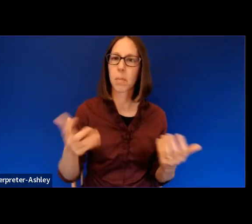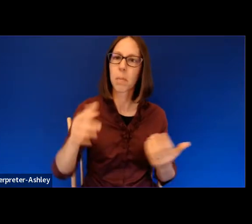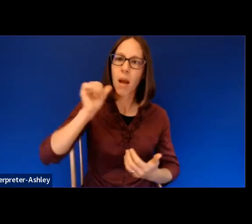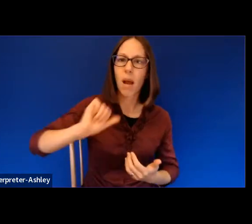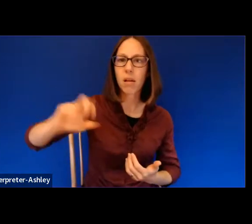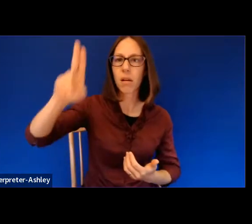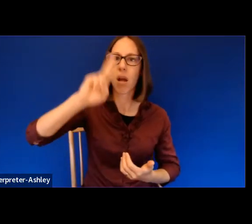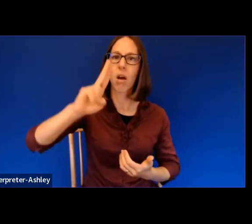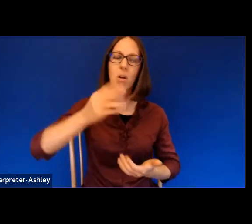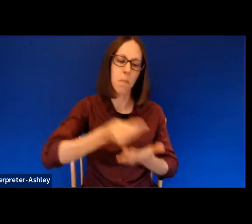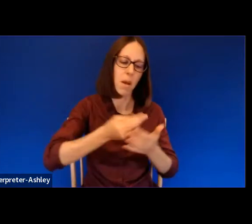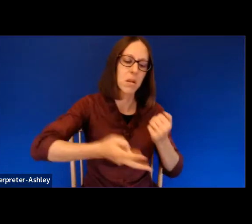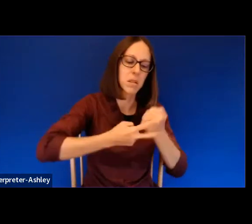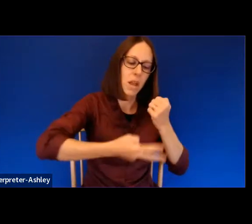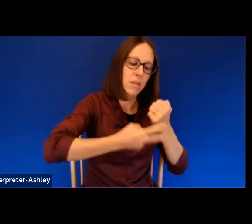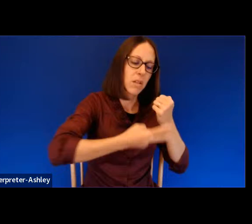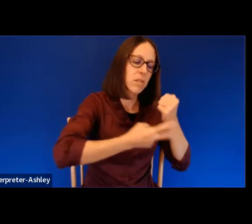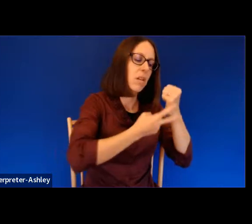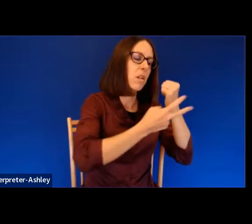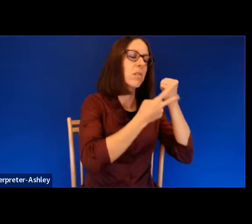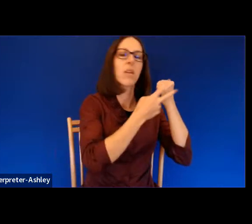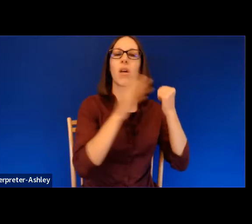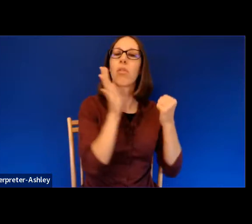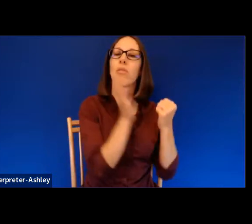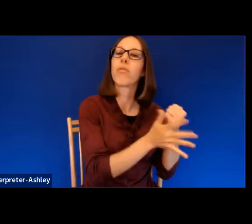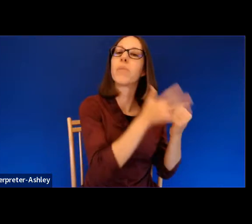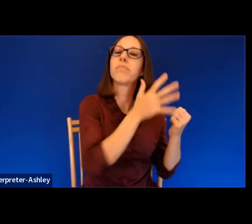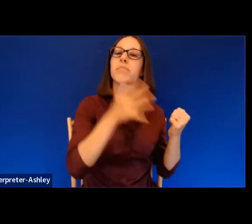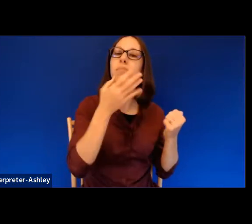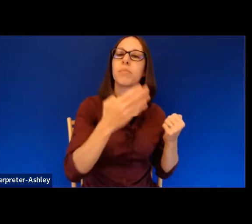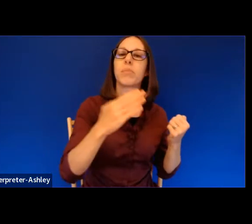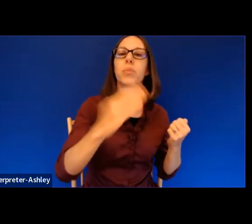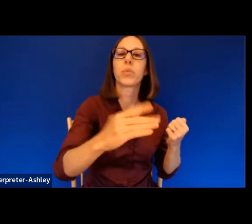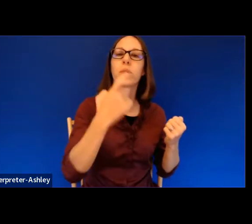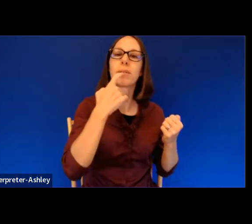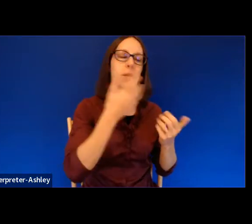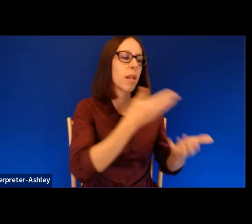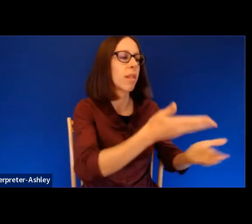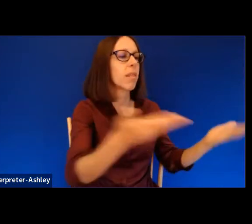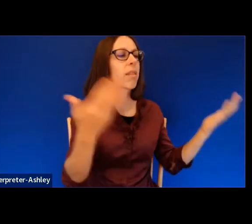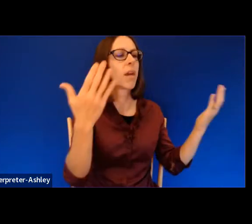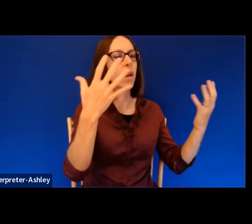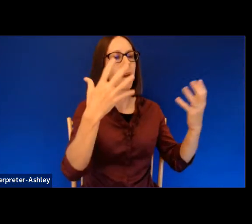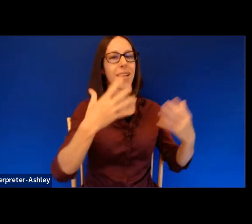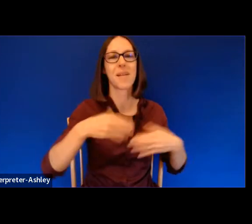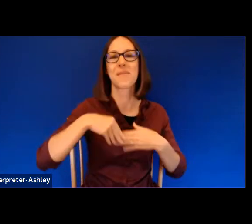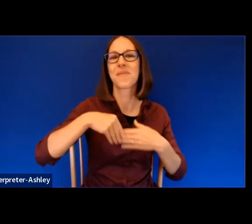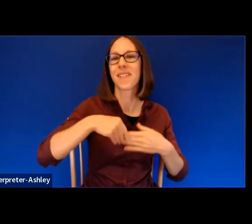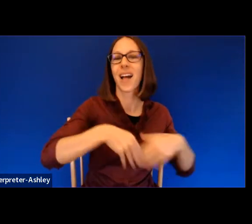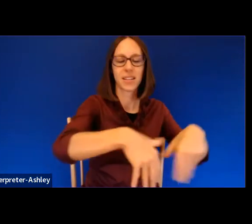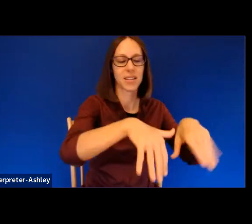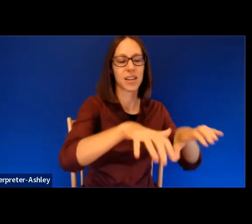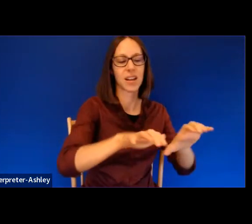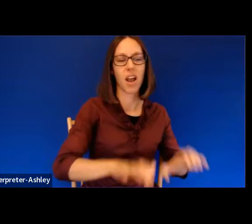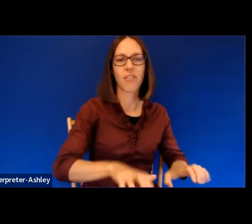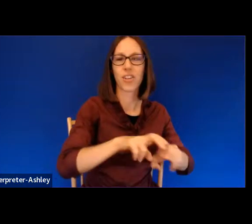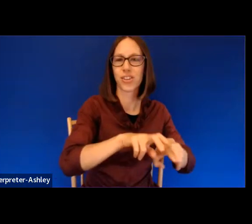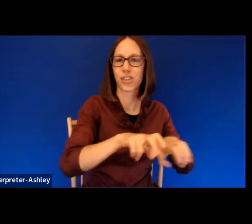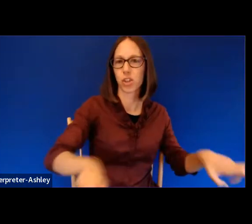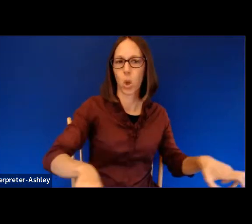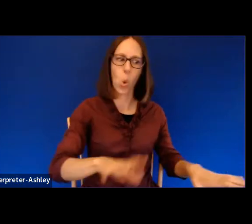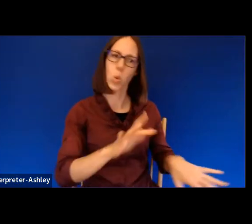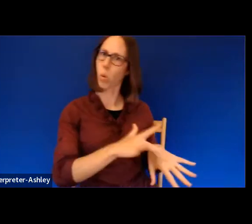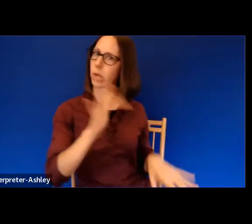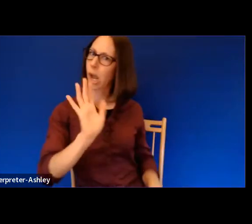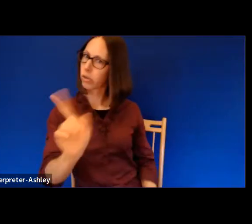I first knew blue glass. Plastic covering the rug and the good couch in the sitting room. No one dared sit. The